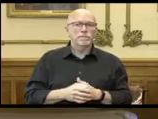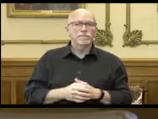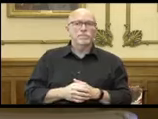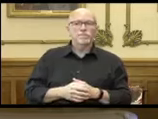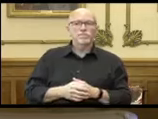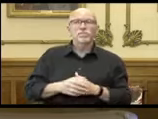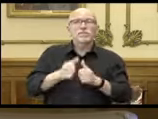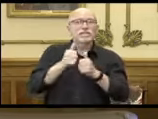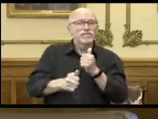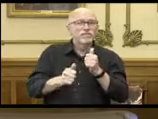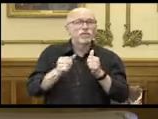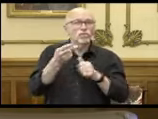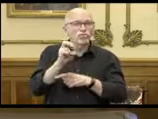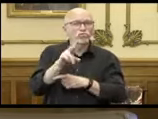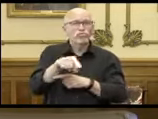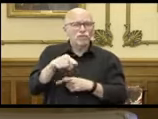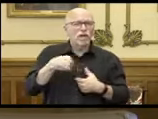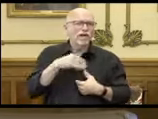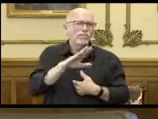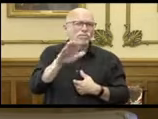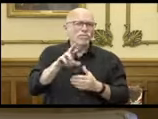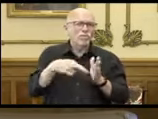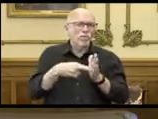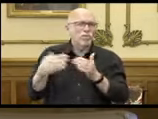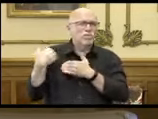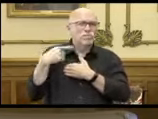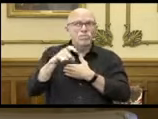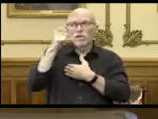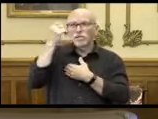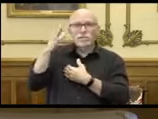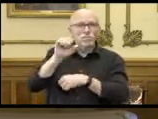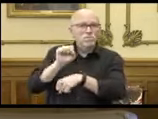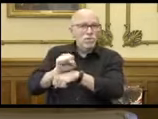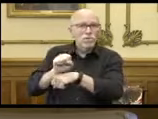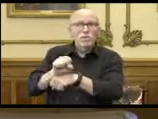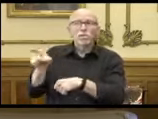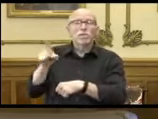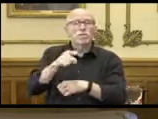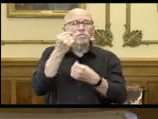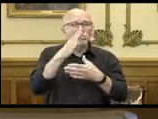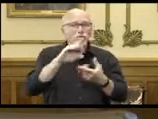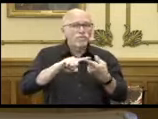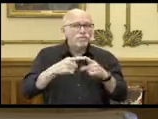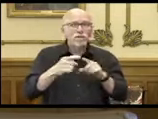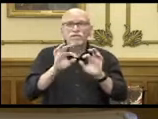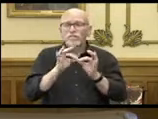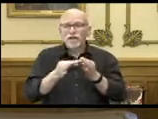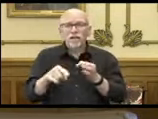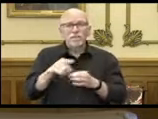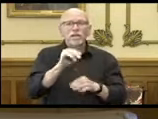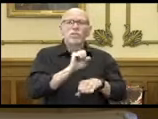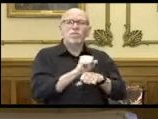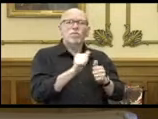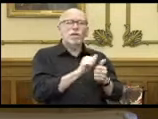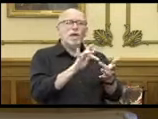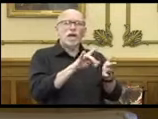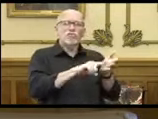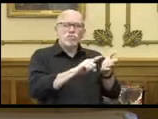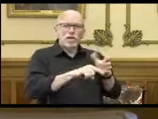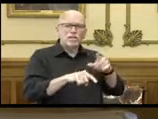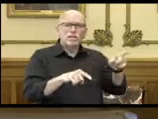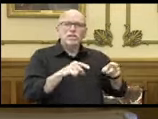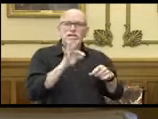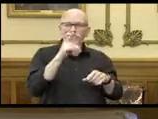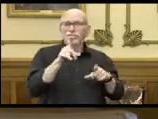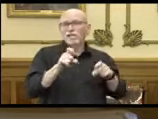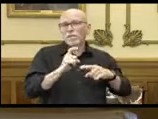Every Hoosier has a role to play by telling your employer, your friends or family members, and by working with contact tracers if you